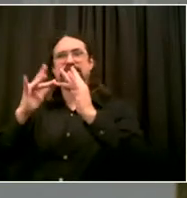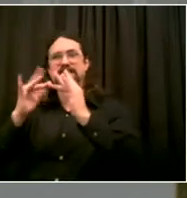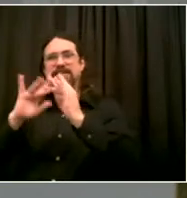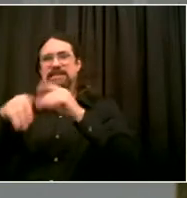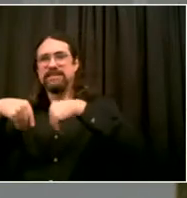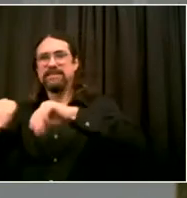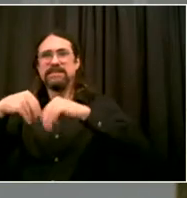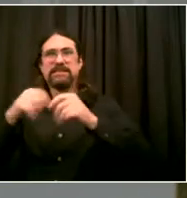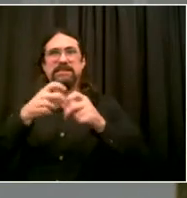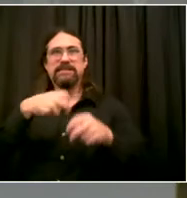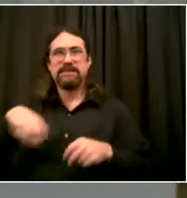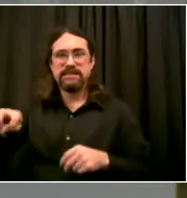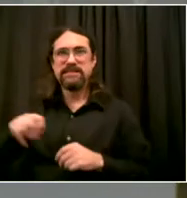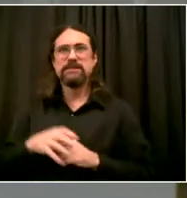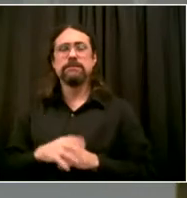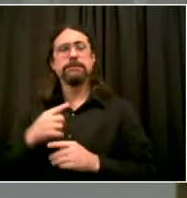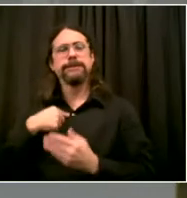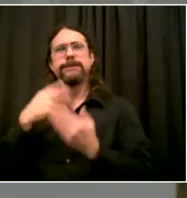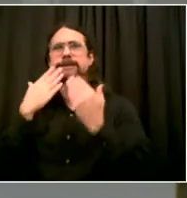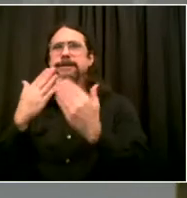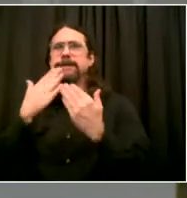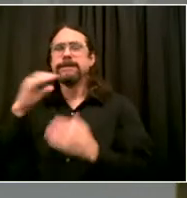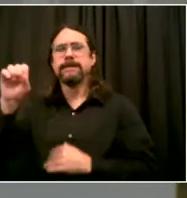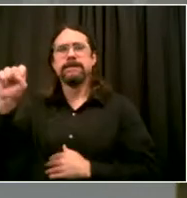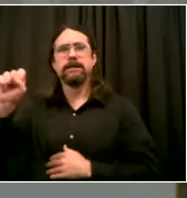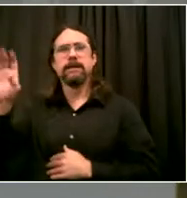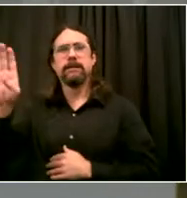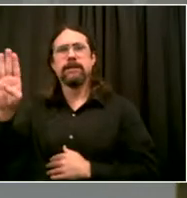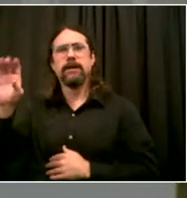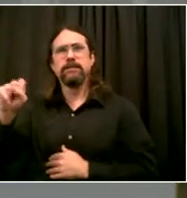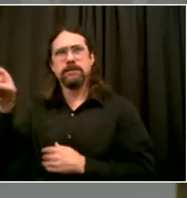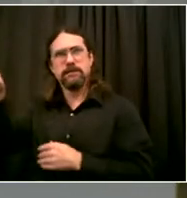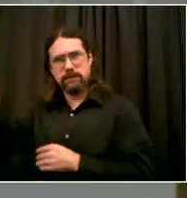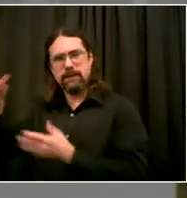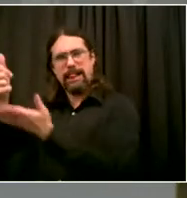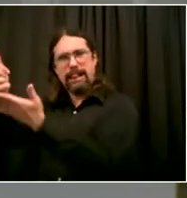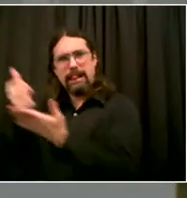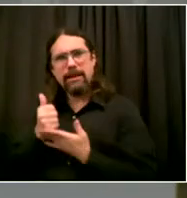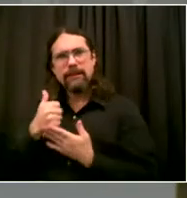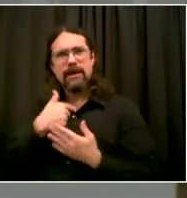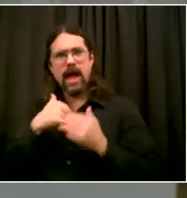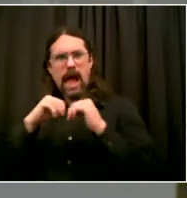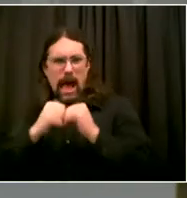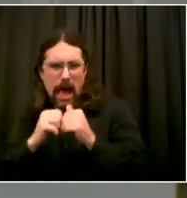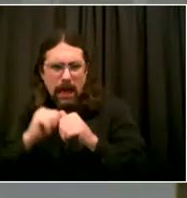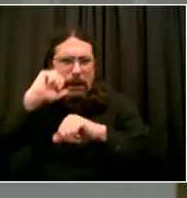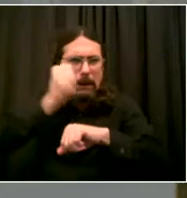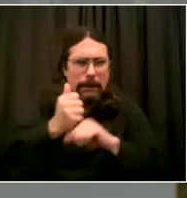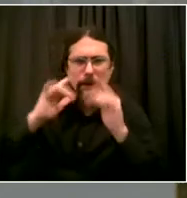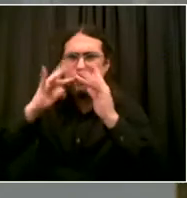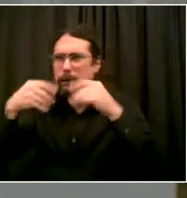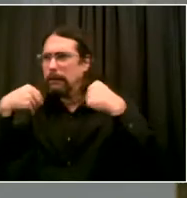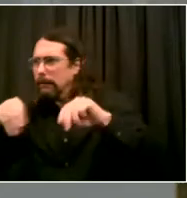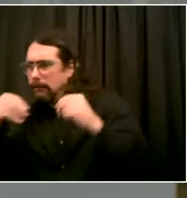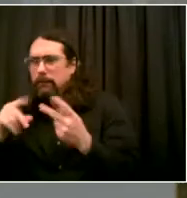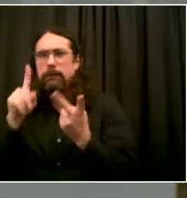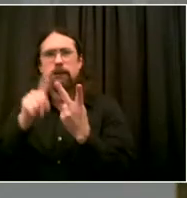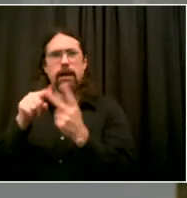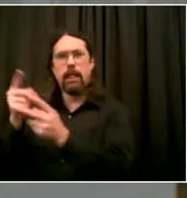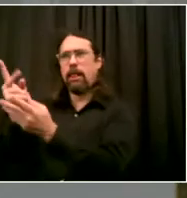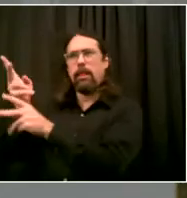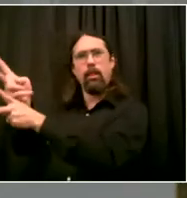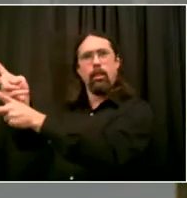know, like many, many other retail businesses, the pandemic, you know, caused us to do